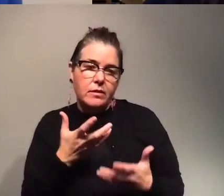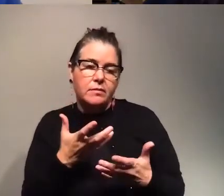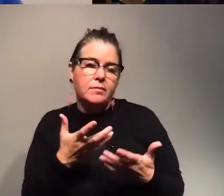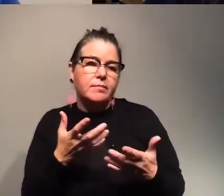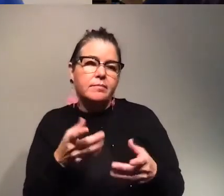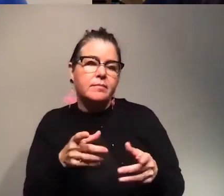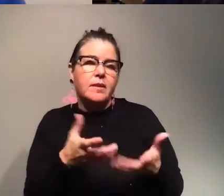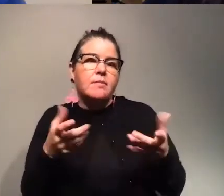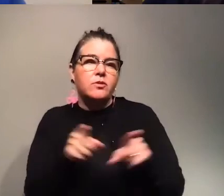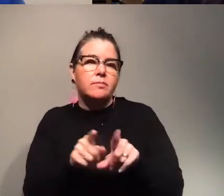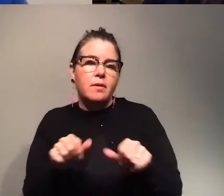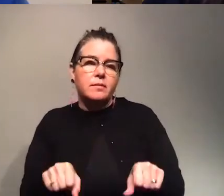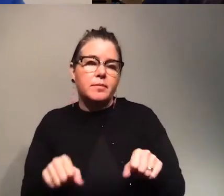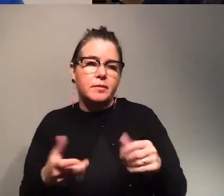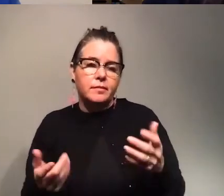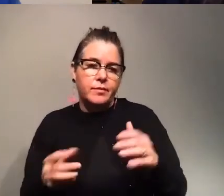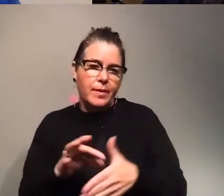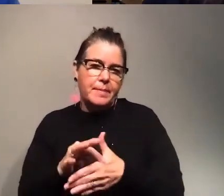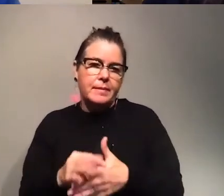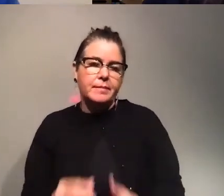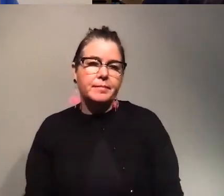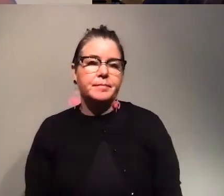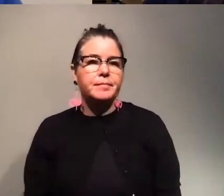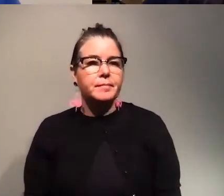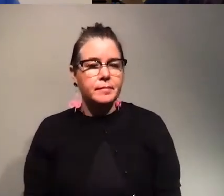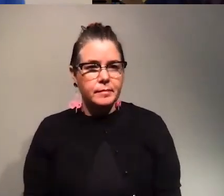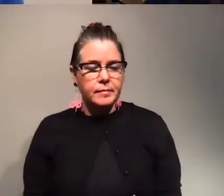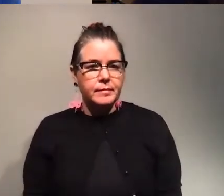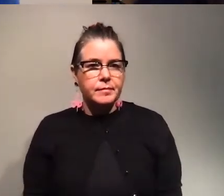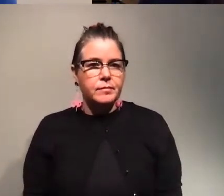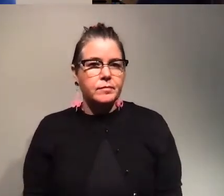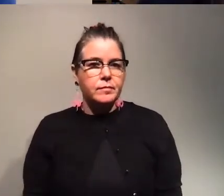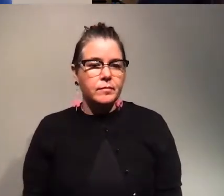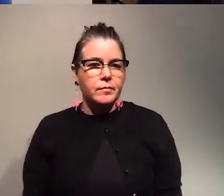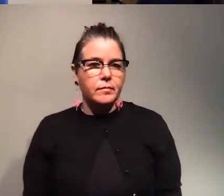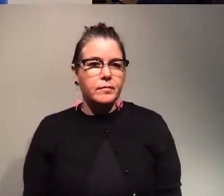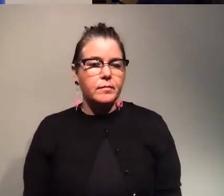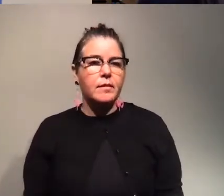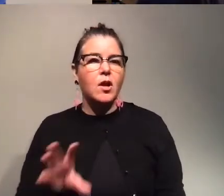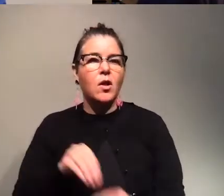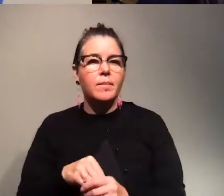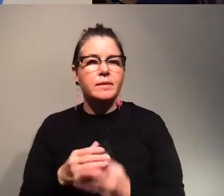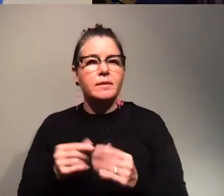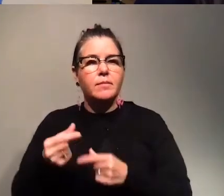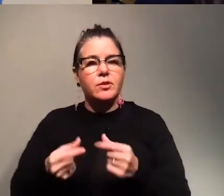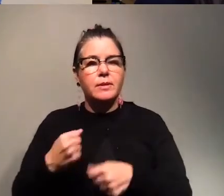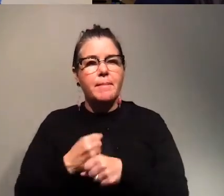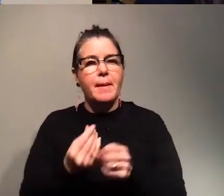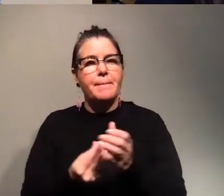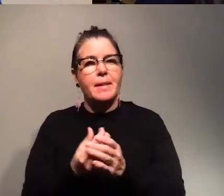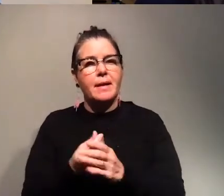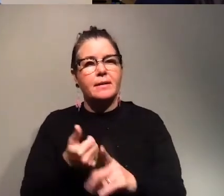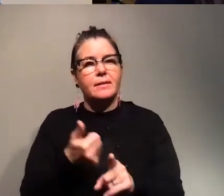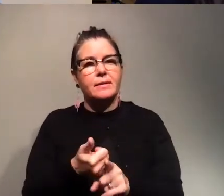from the meat so they have even incorporated some genes that make like a plant look